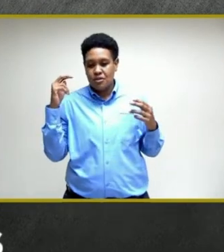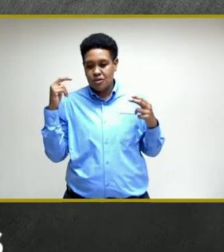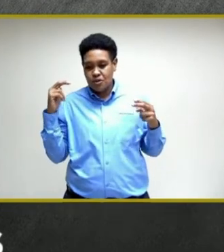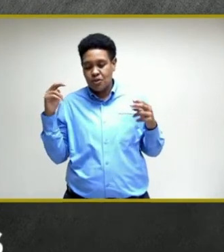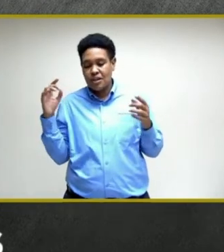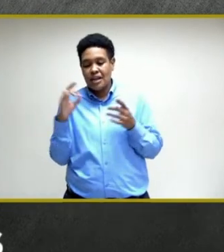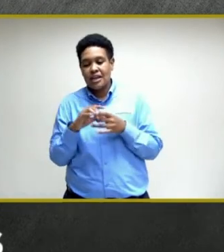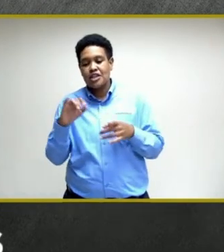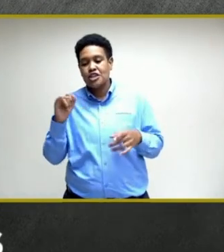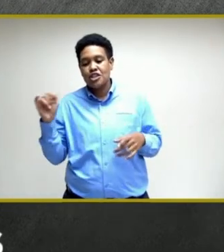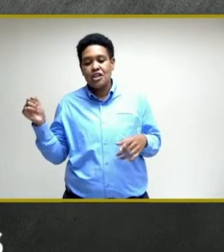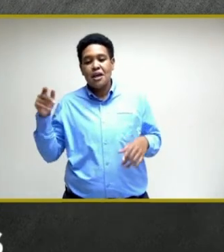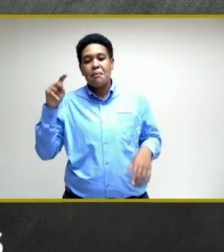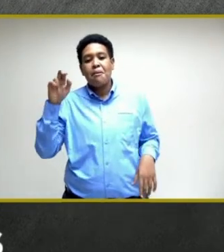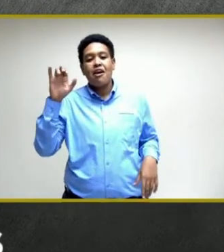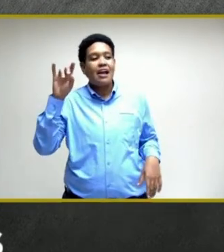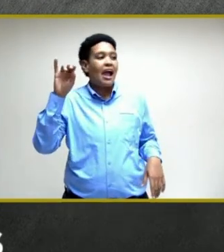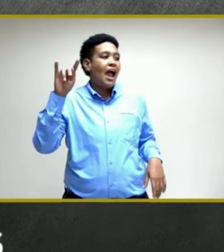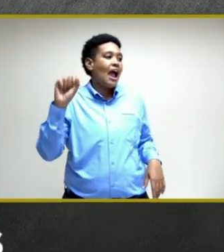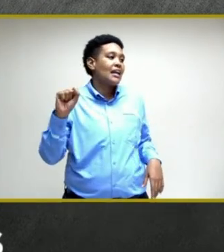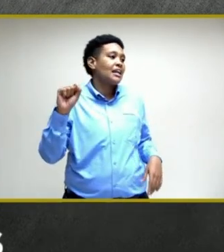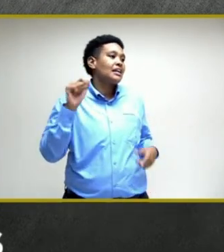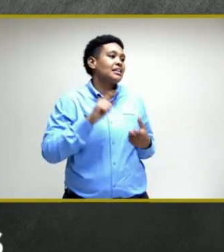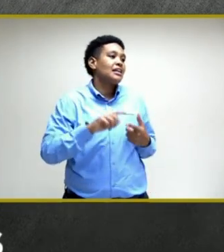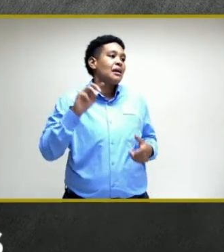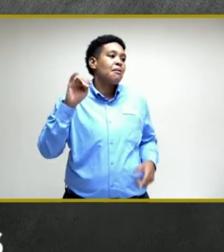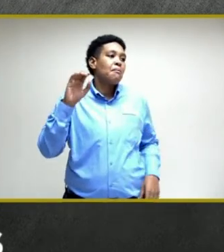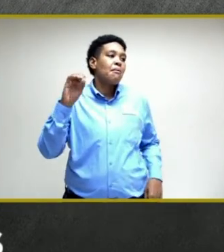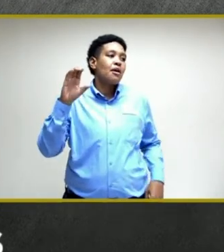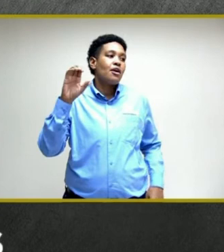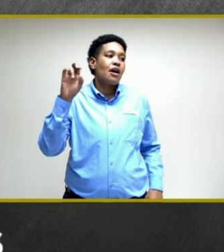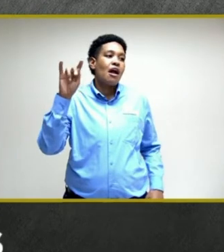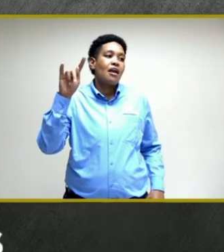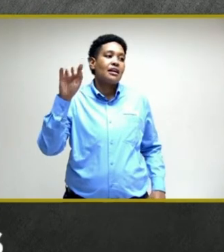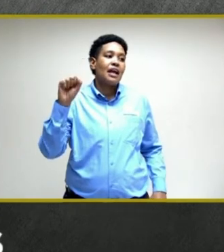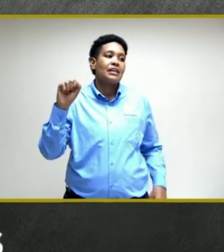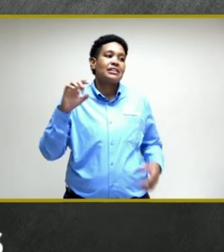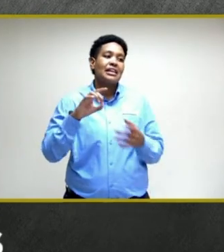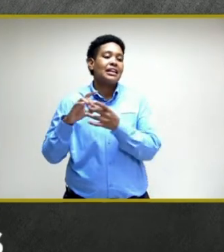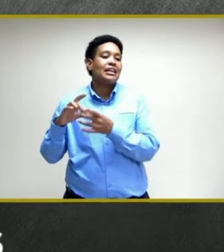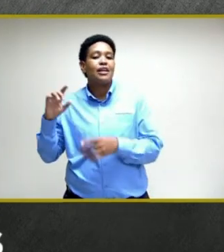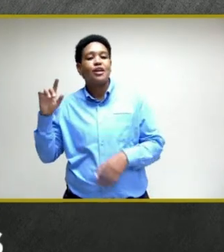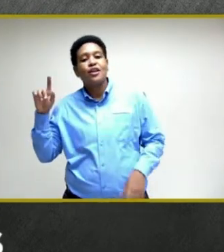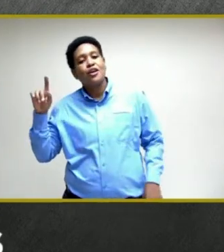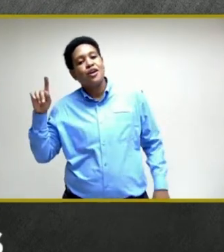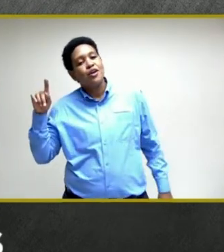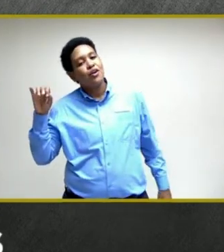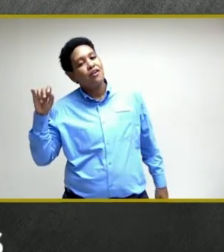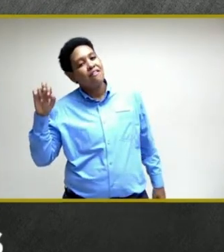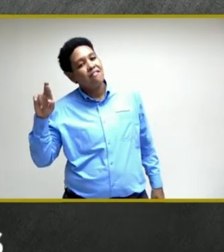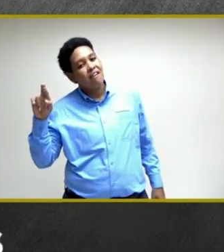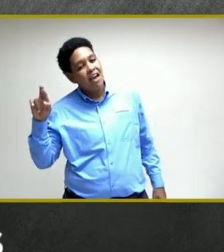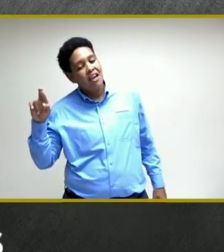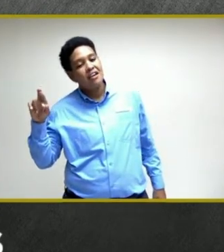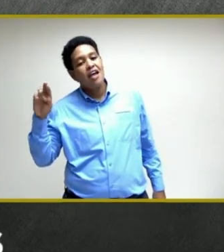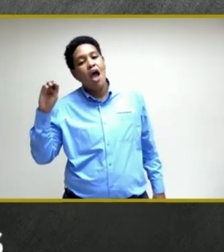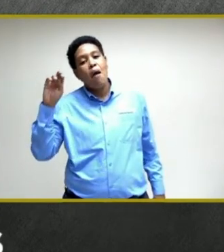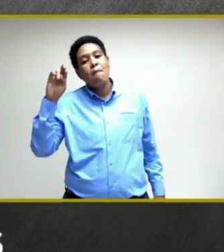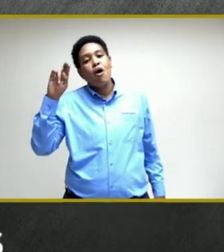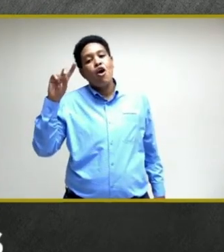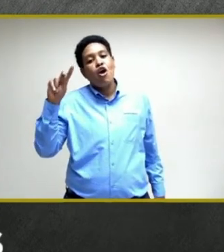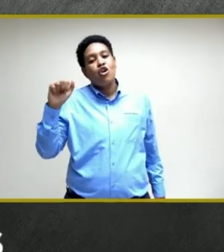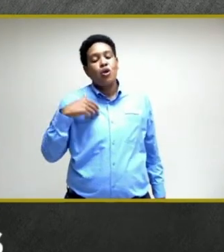We have pericarditis, pericarditis and myocarditis linked to Pfizer and Moderna. We're getting